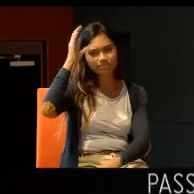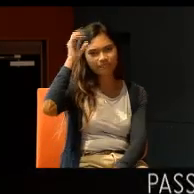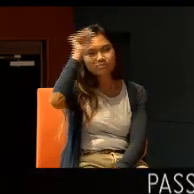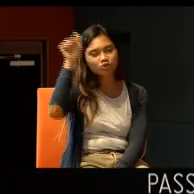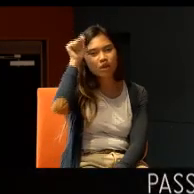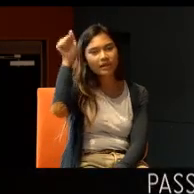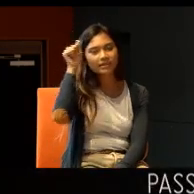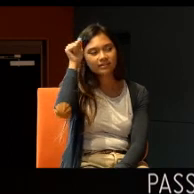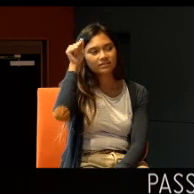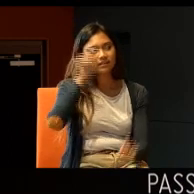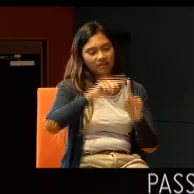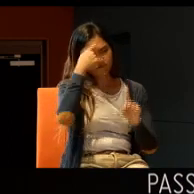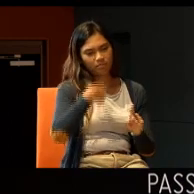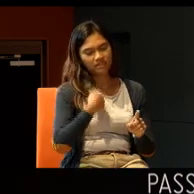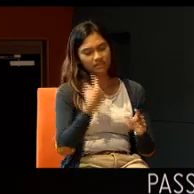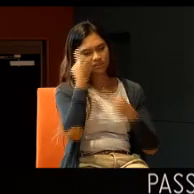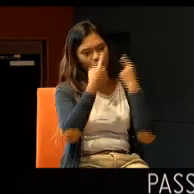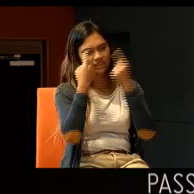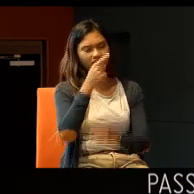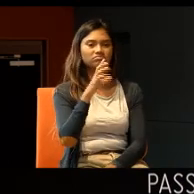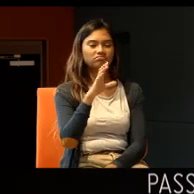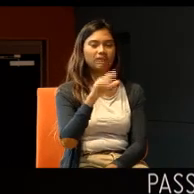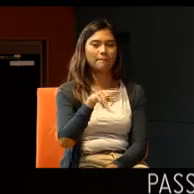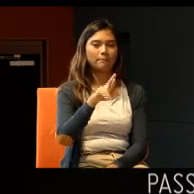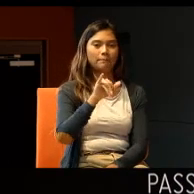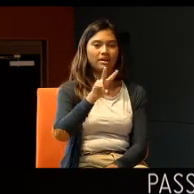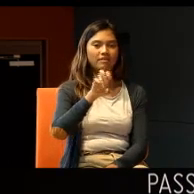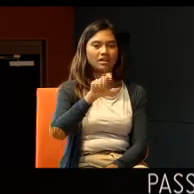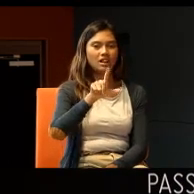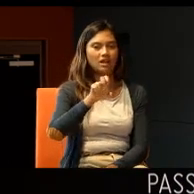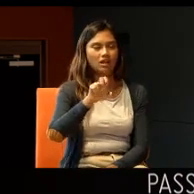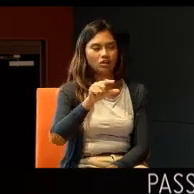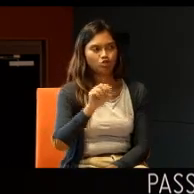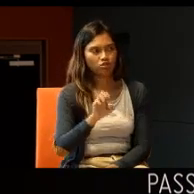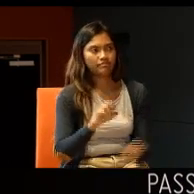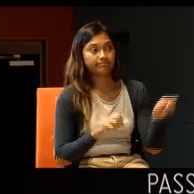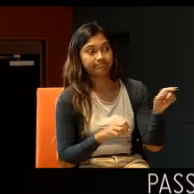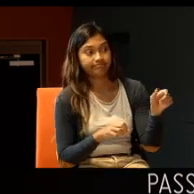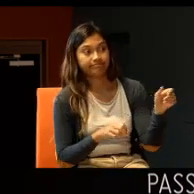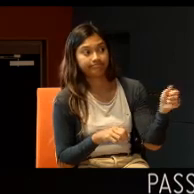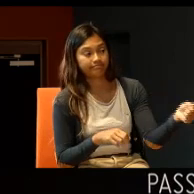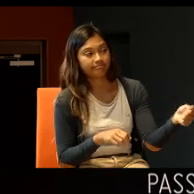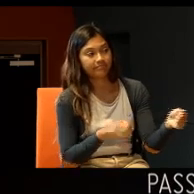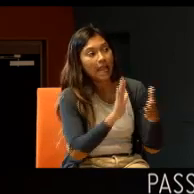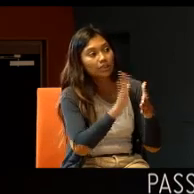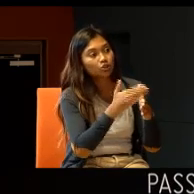it, a privilege, and a pleasure. Alvin, can you share, with us, one or two, stories,